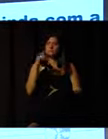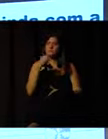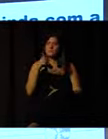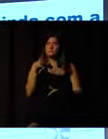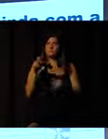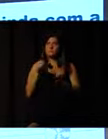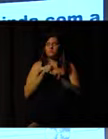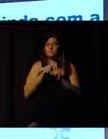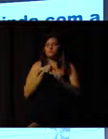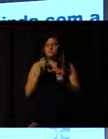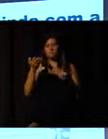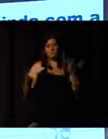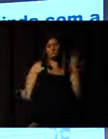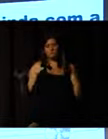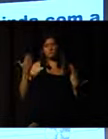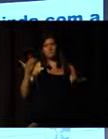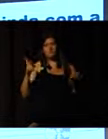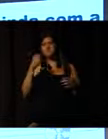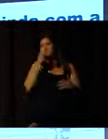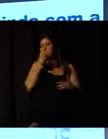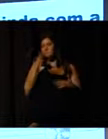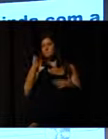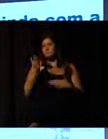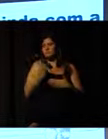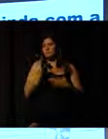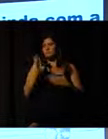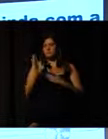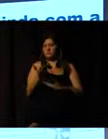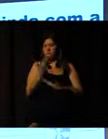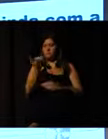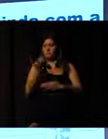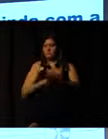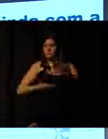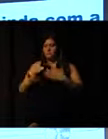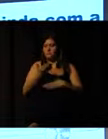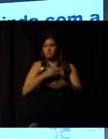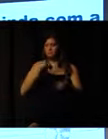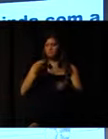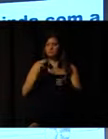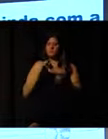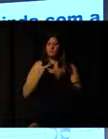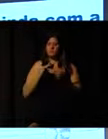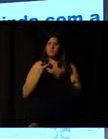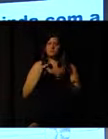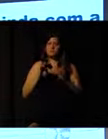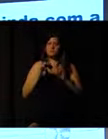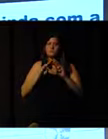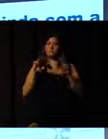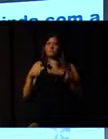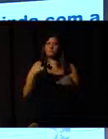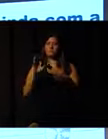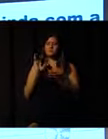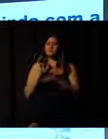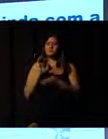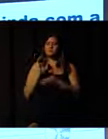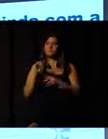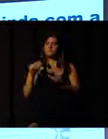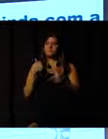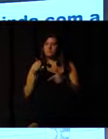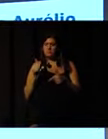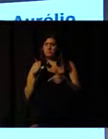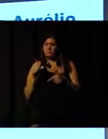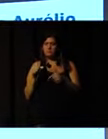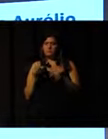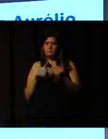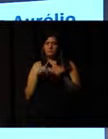institution makes this balance and this approach. This is the model of work and this is the way